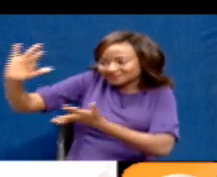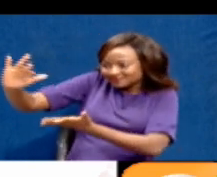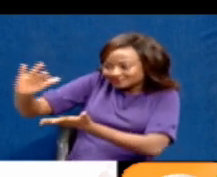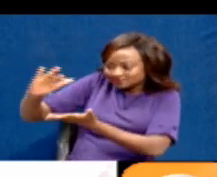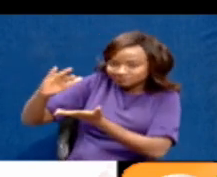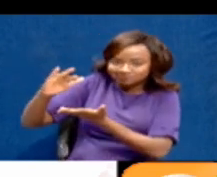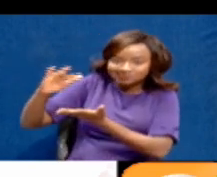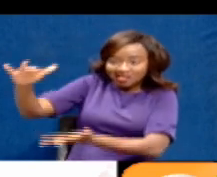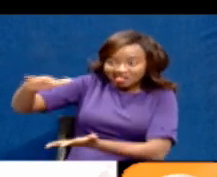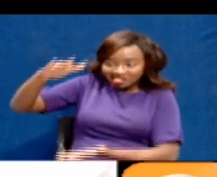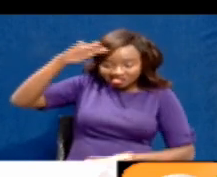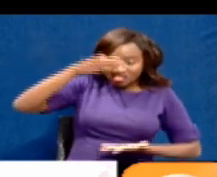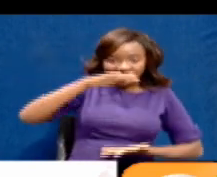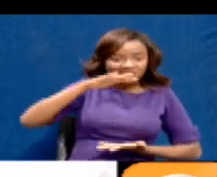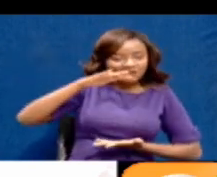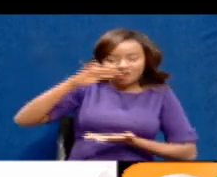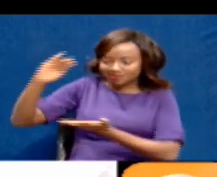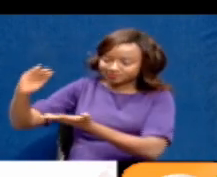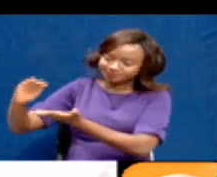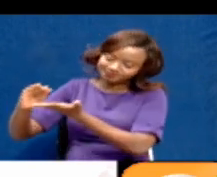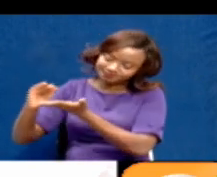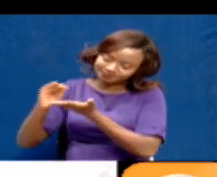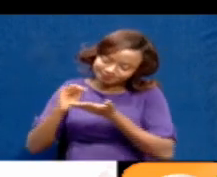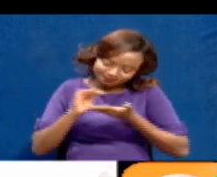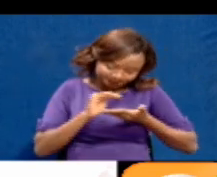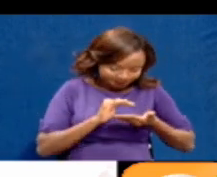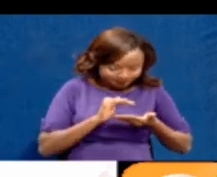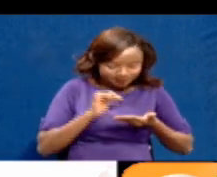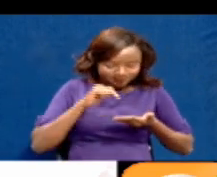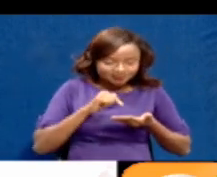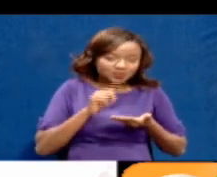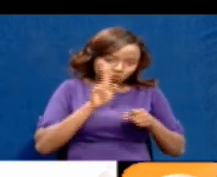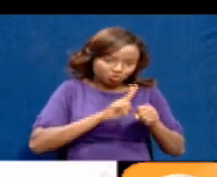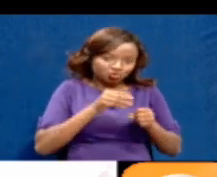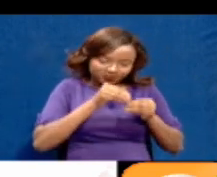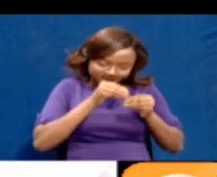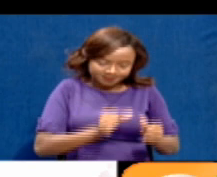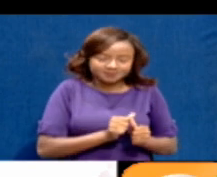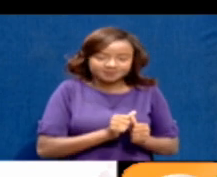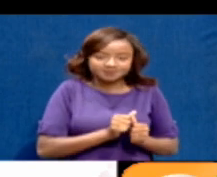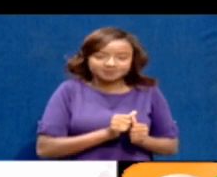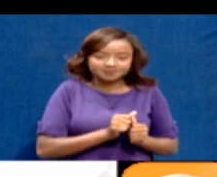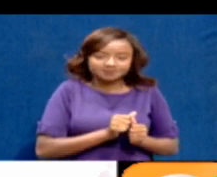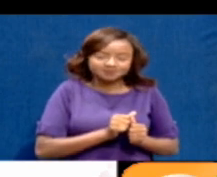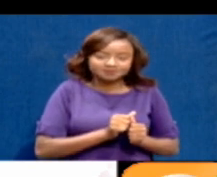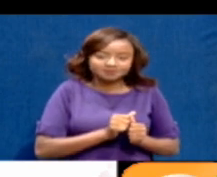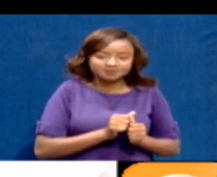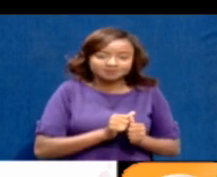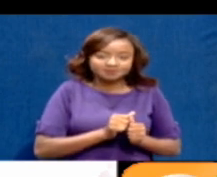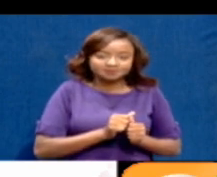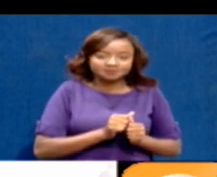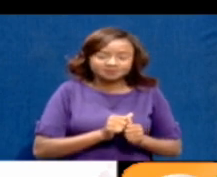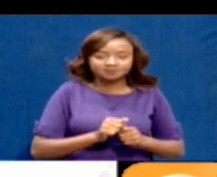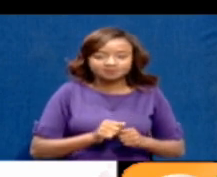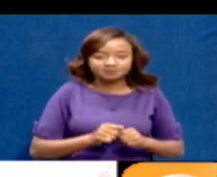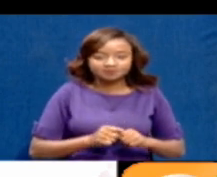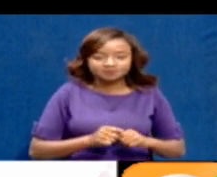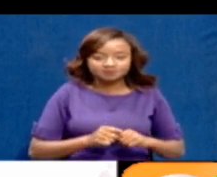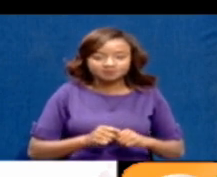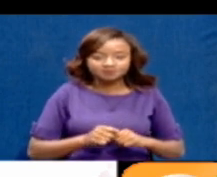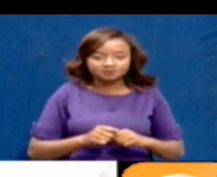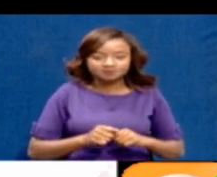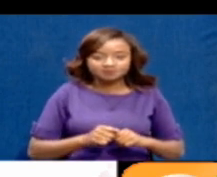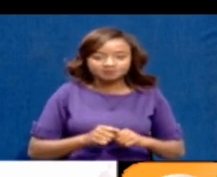the numbers are limited. And therefore, whatever we get, we use it to the maximum. And that's why with the 800 and with the